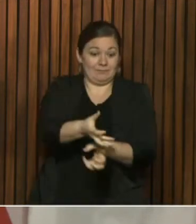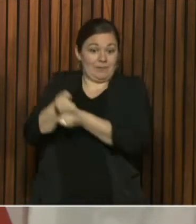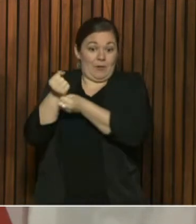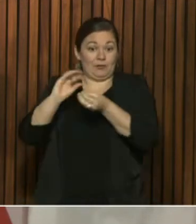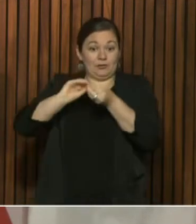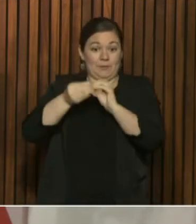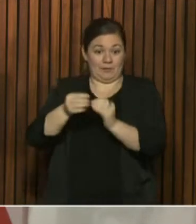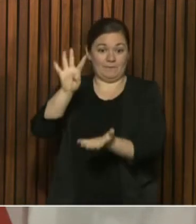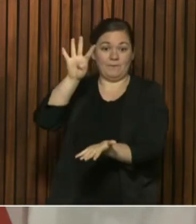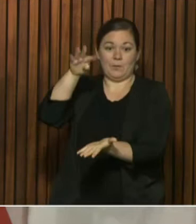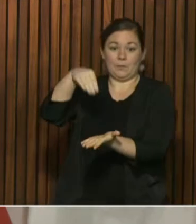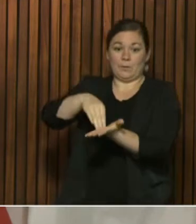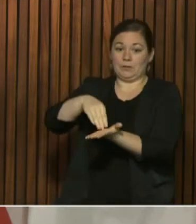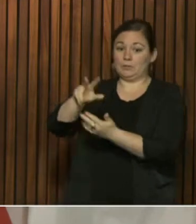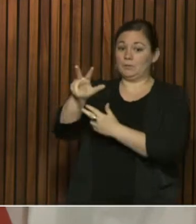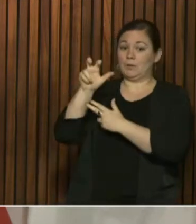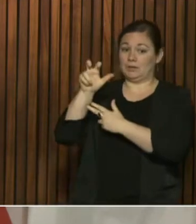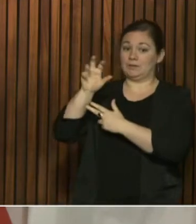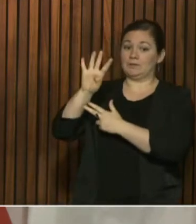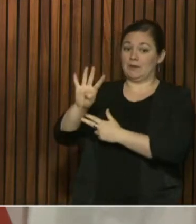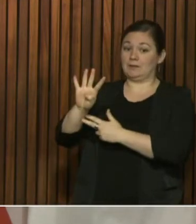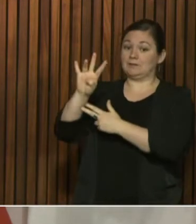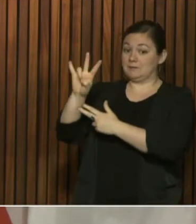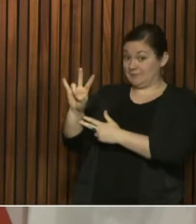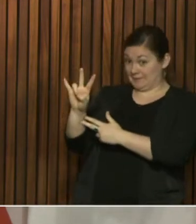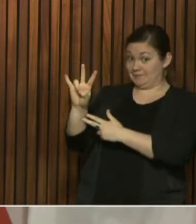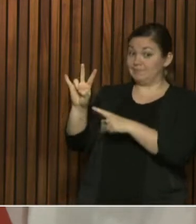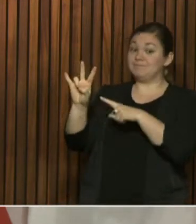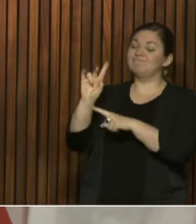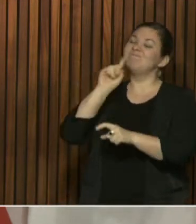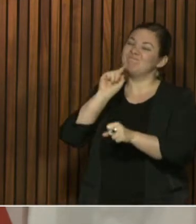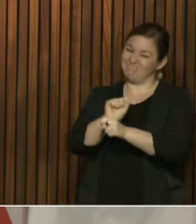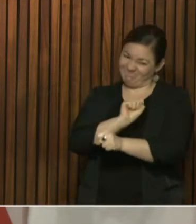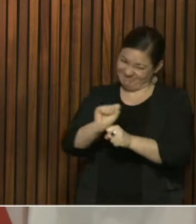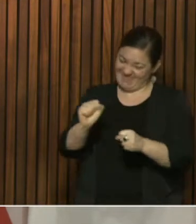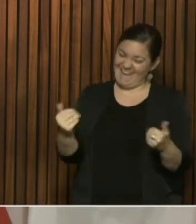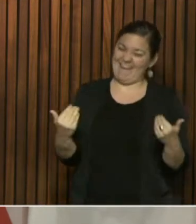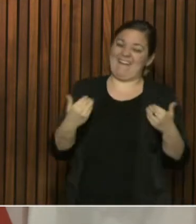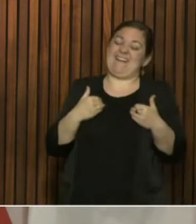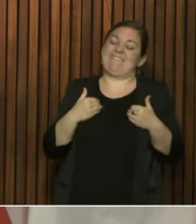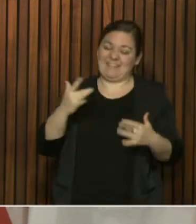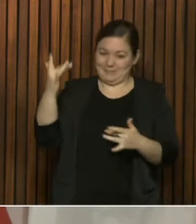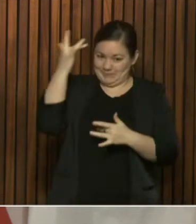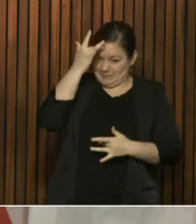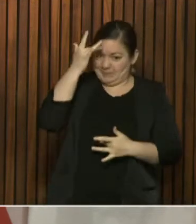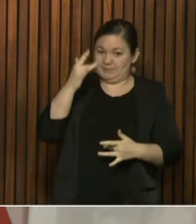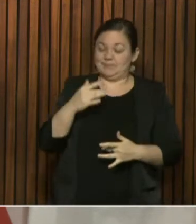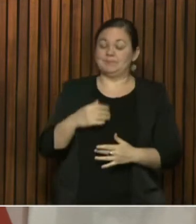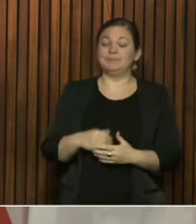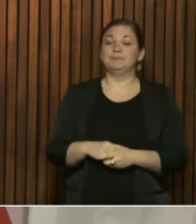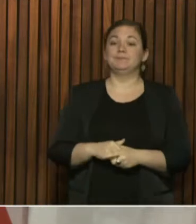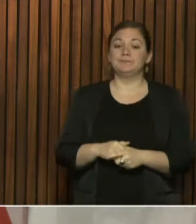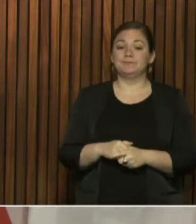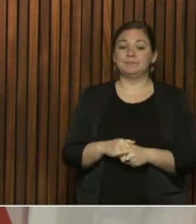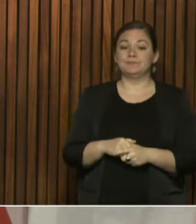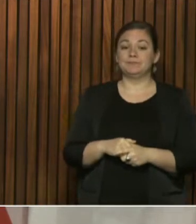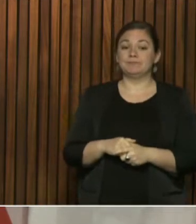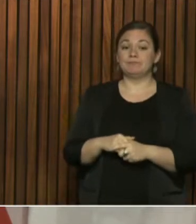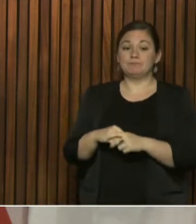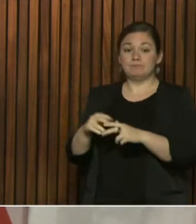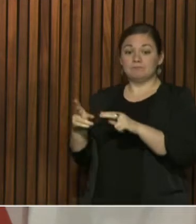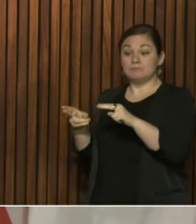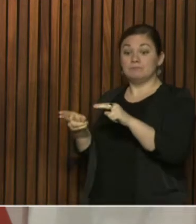,347 confirmed cases of COVID-19 in Ontario, which represents an increase of